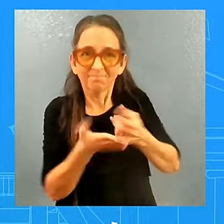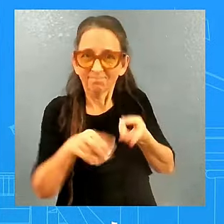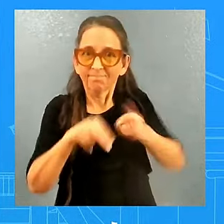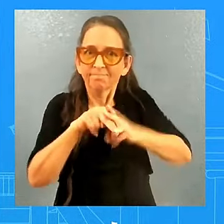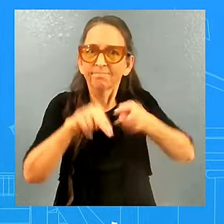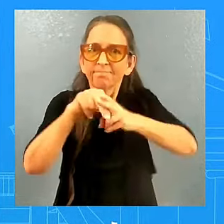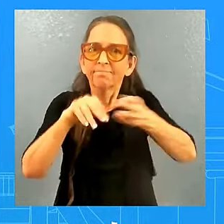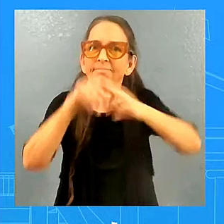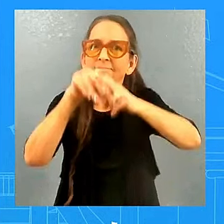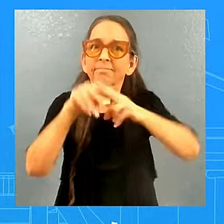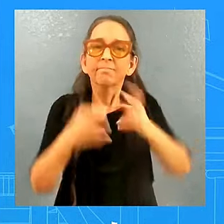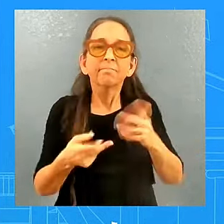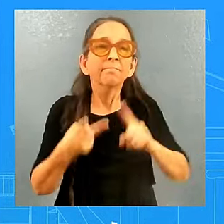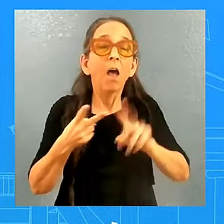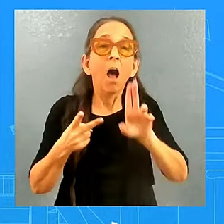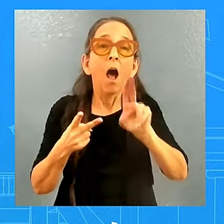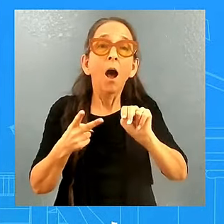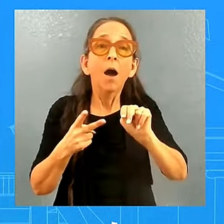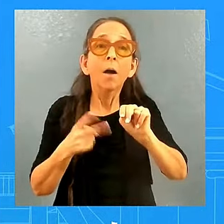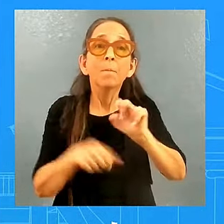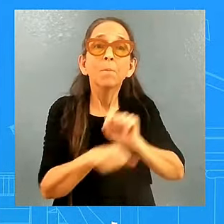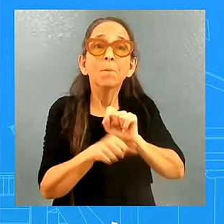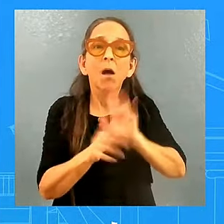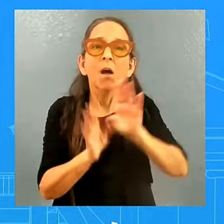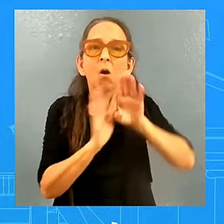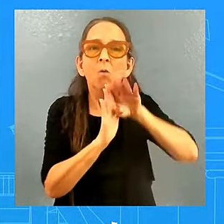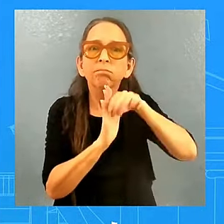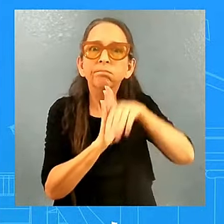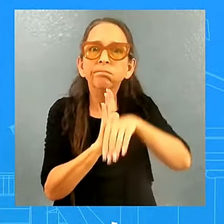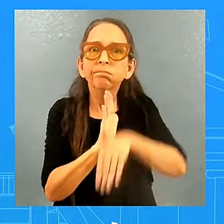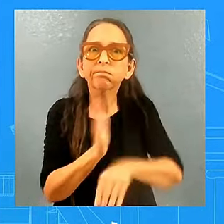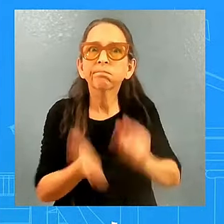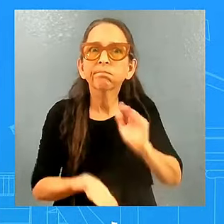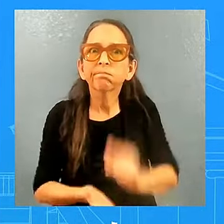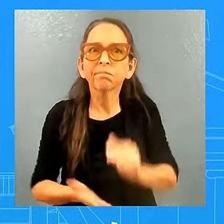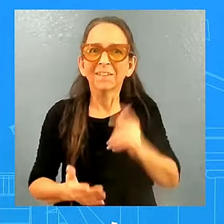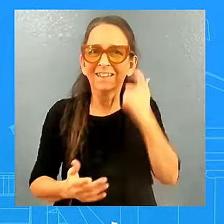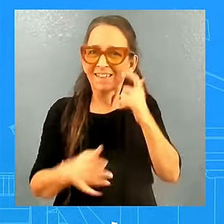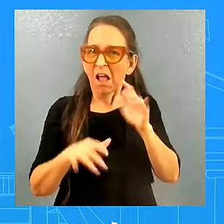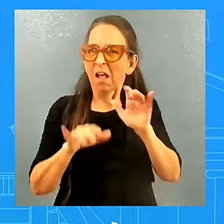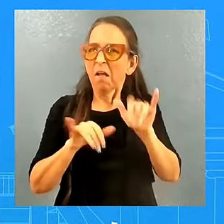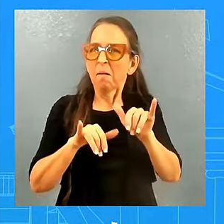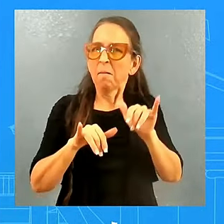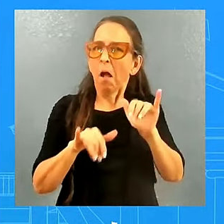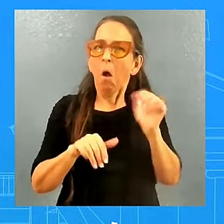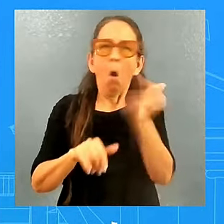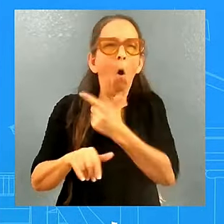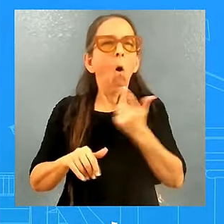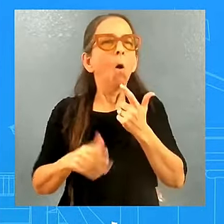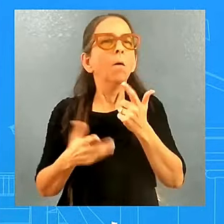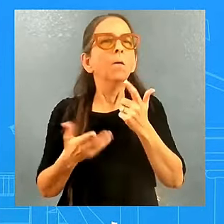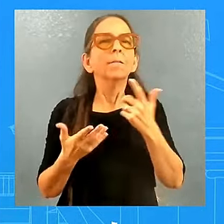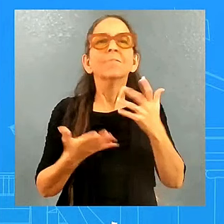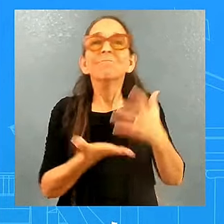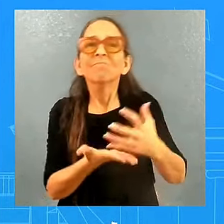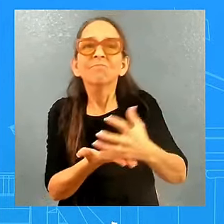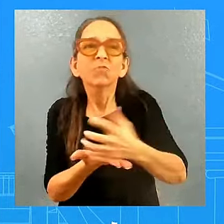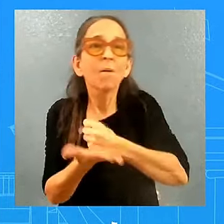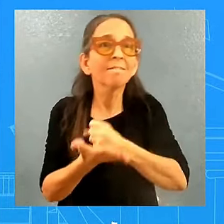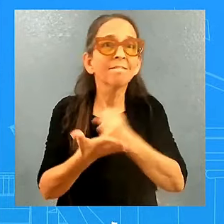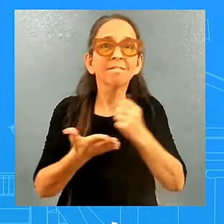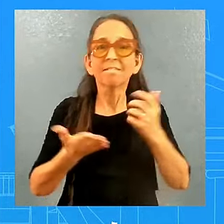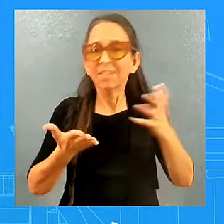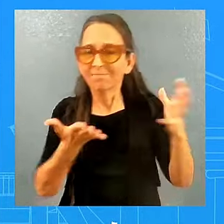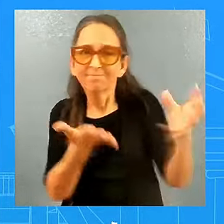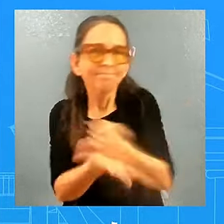deserves a shot. You hear him say that. Everybody deserves a shot. And building an economy from the bottom up,